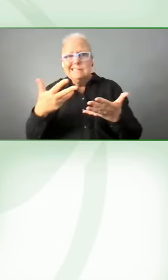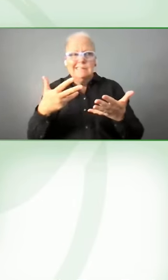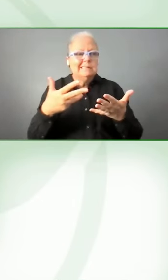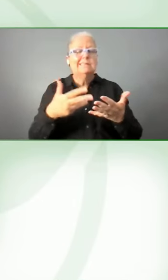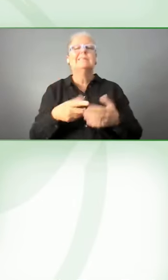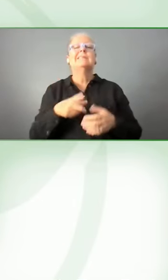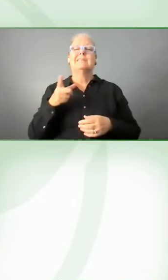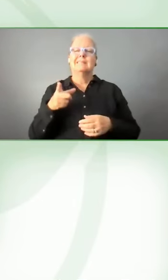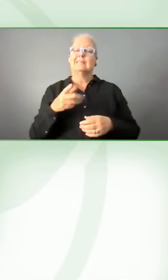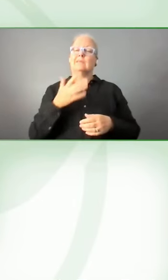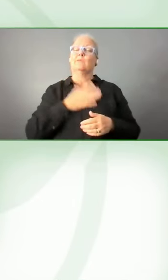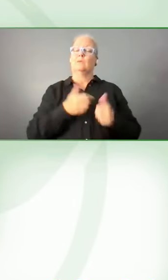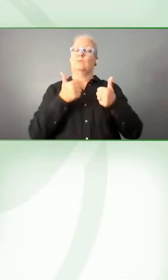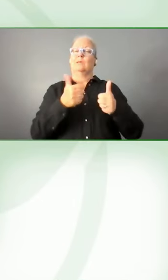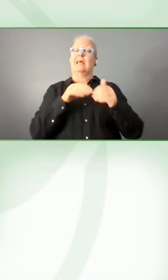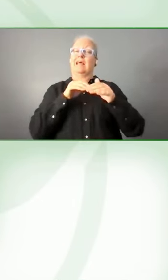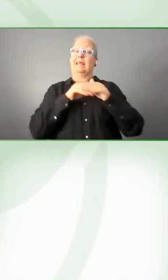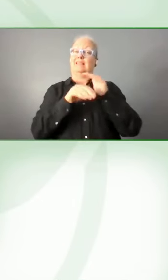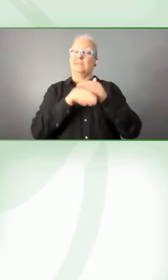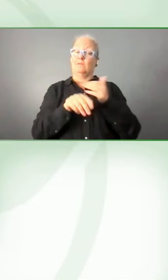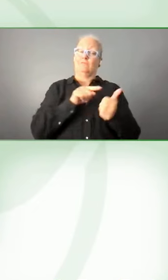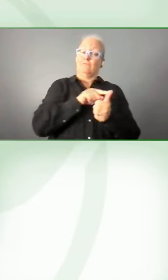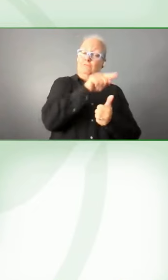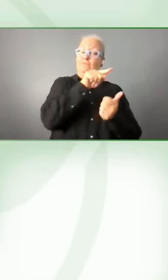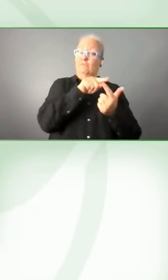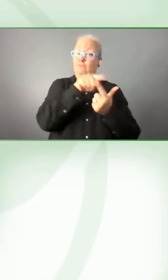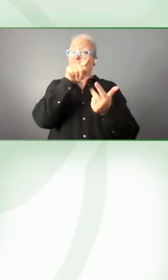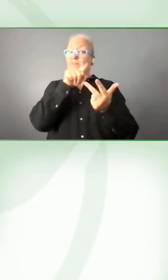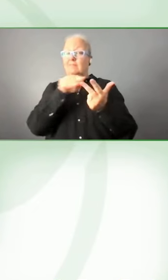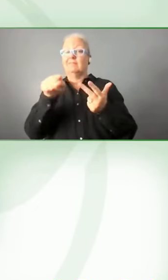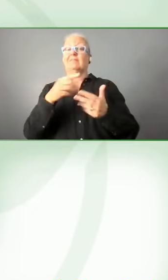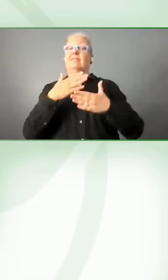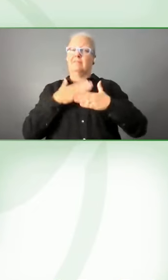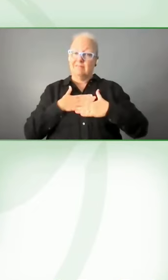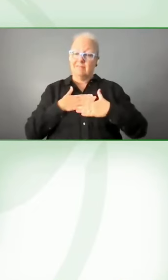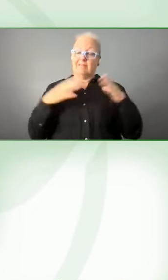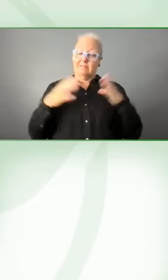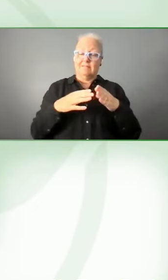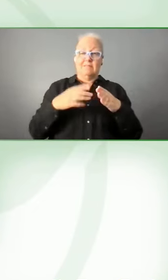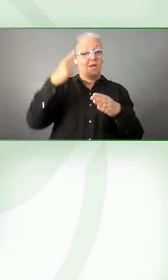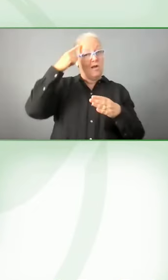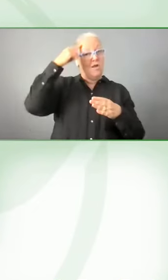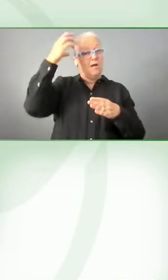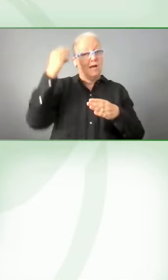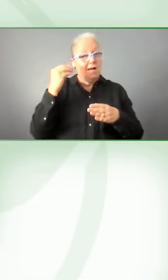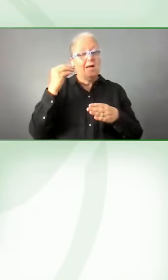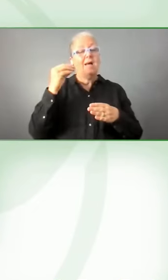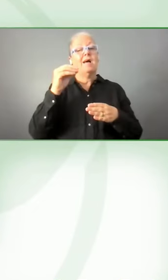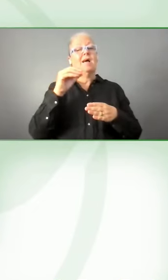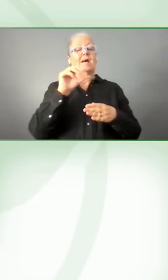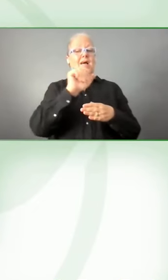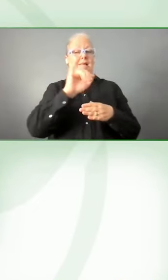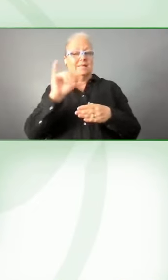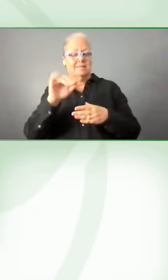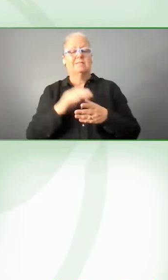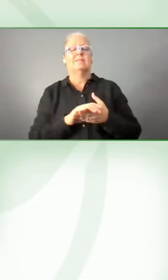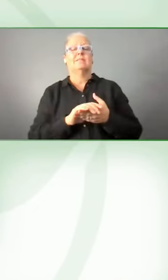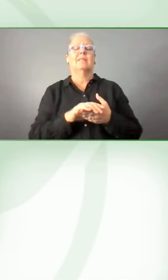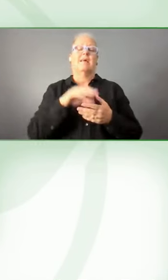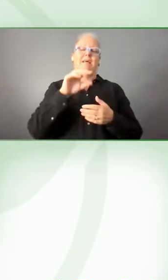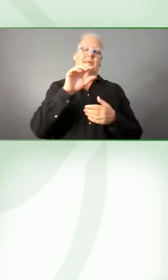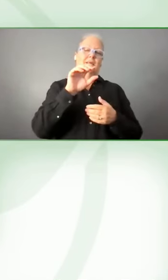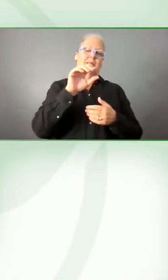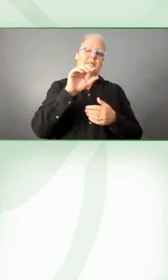for our, uh, uh, for our group and that it is a way of employment in that way of